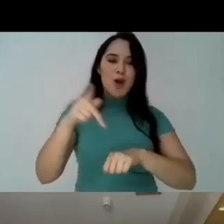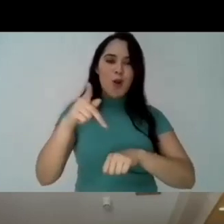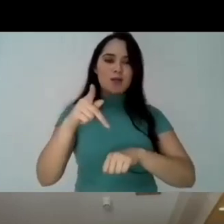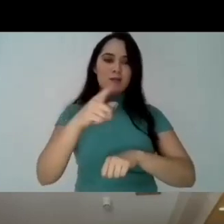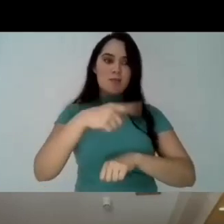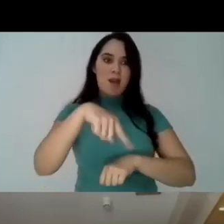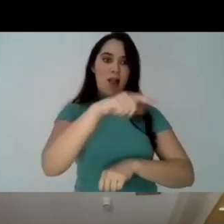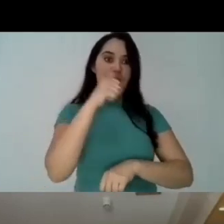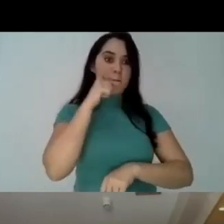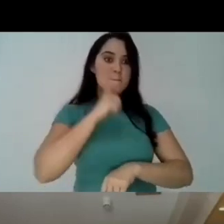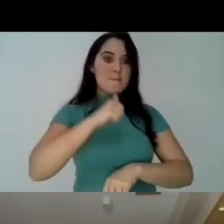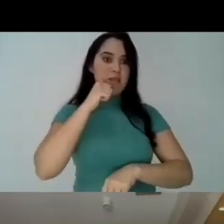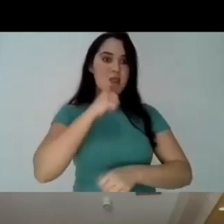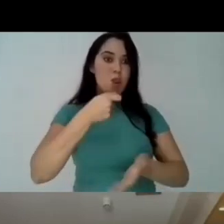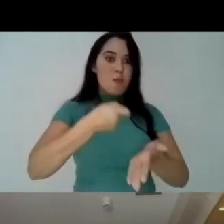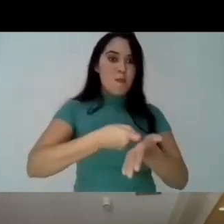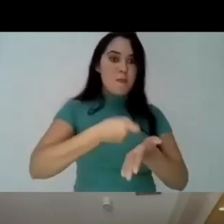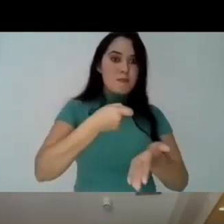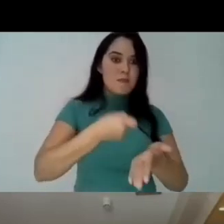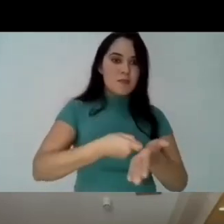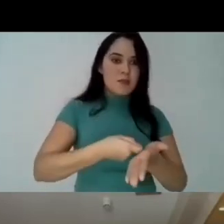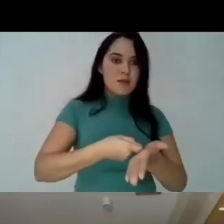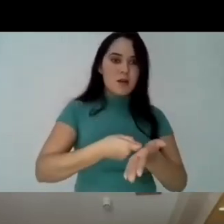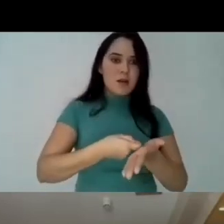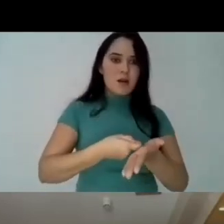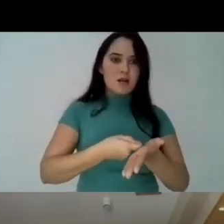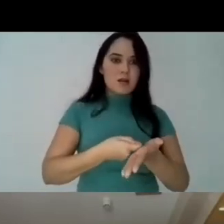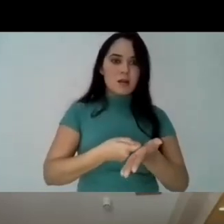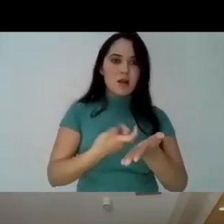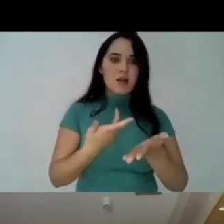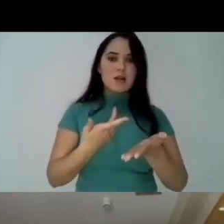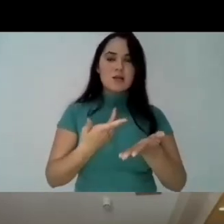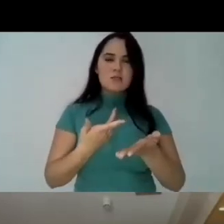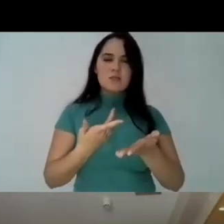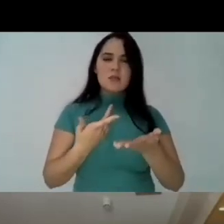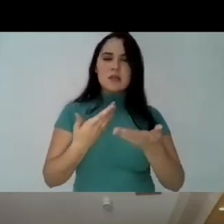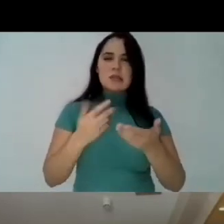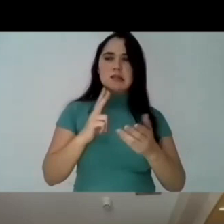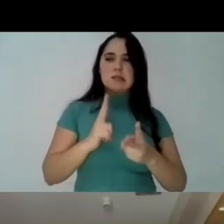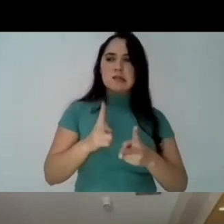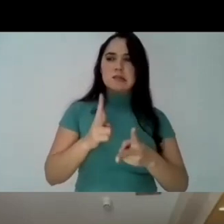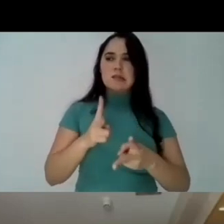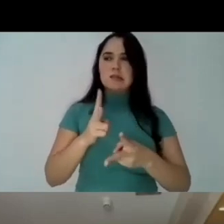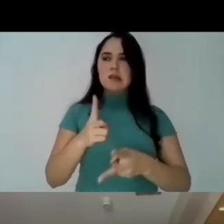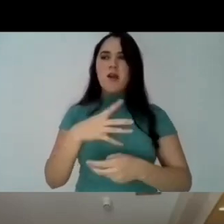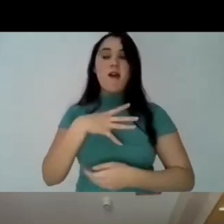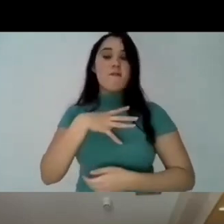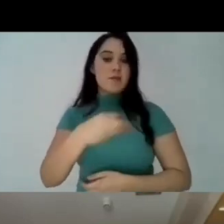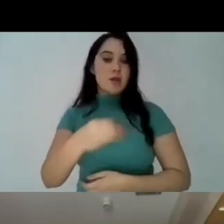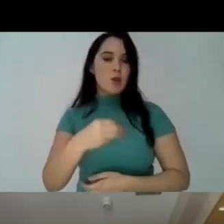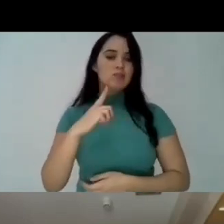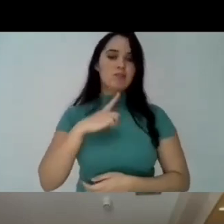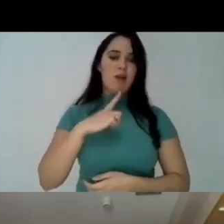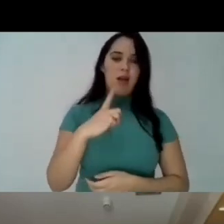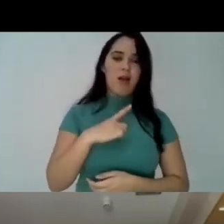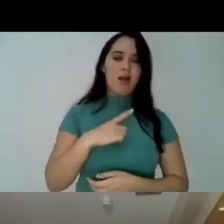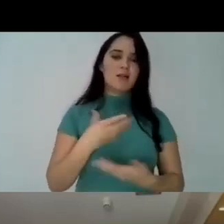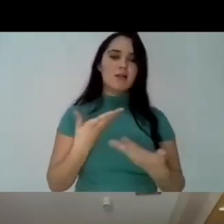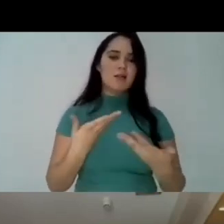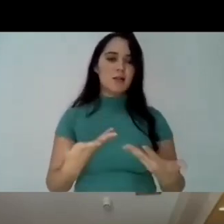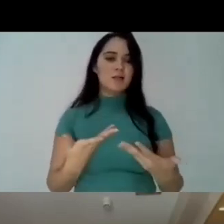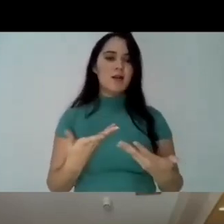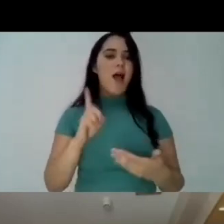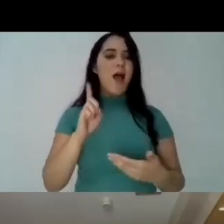the postgrad postgraduate students uh some of them have children and this